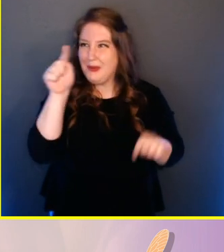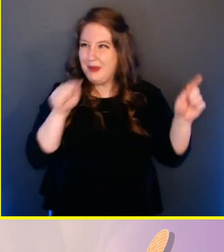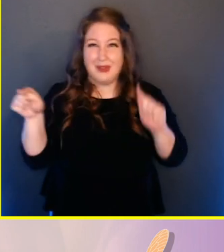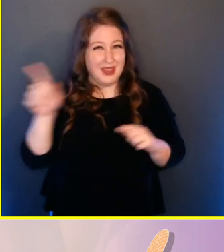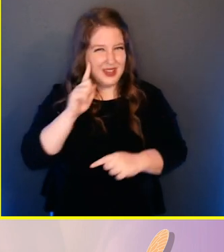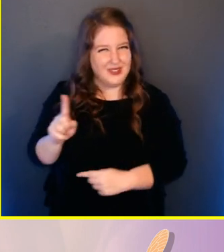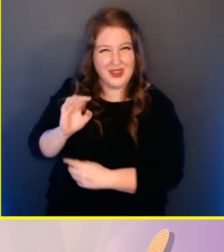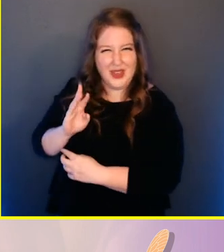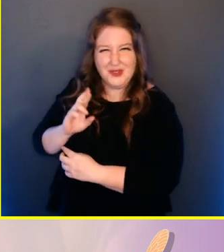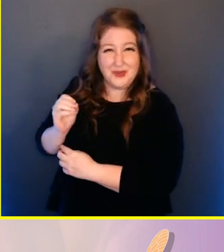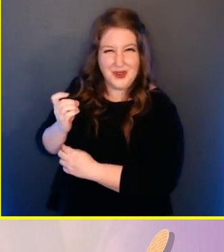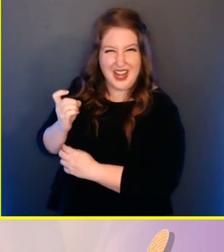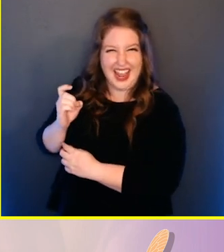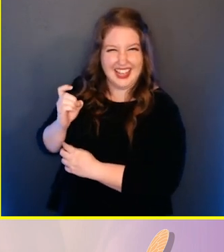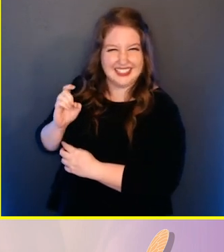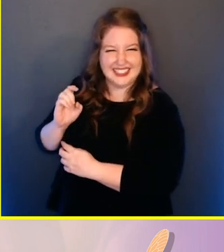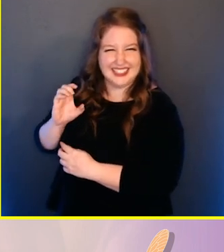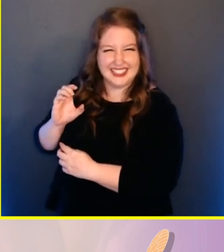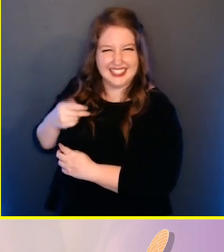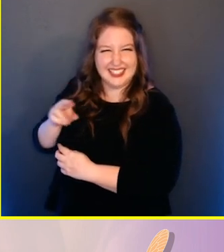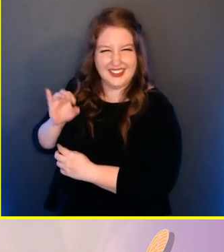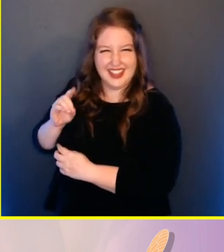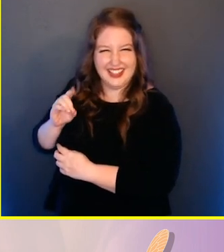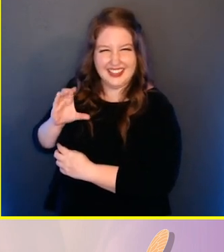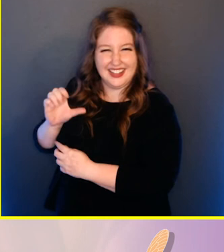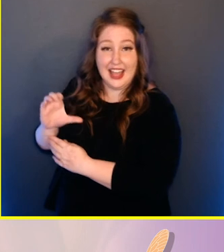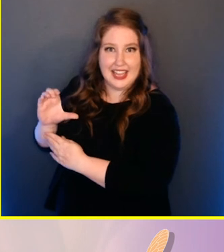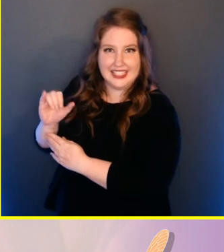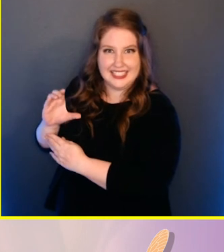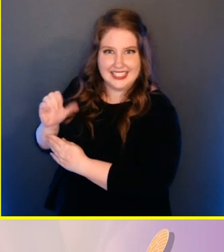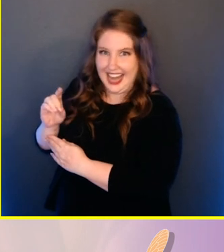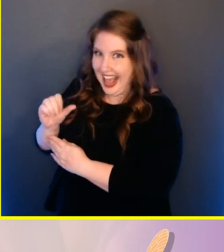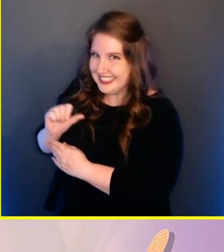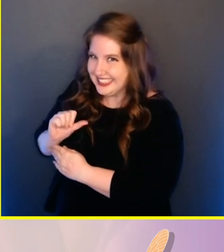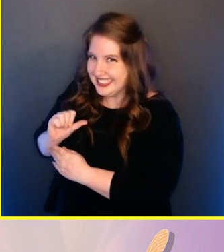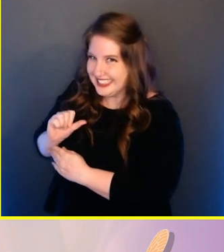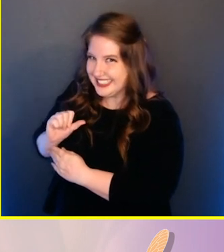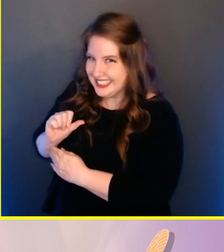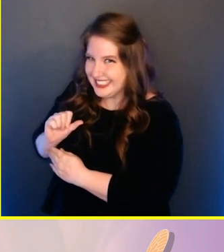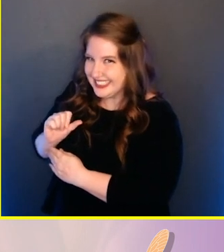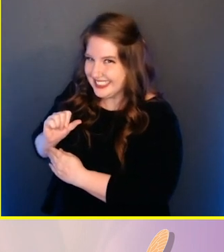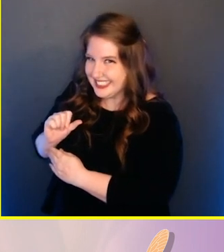So I hope you'll join us this year to map out the distribution of brood 10 of the periodical cicadas.